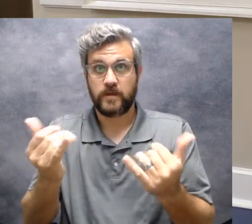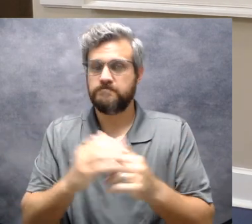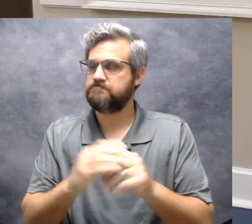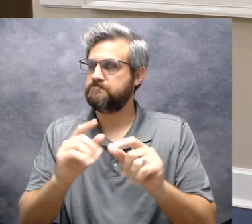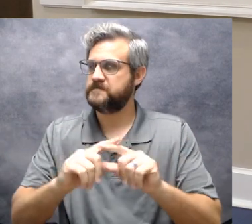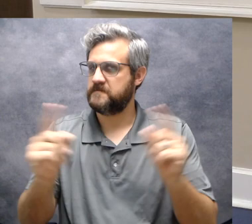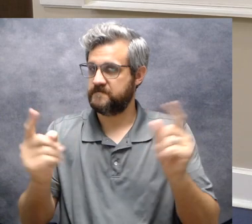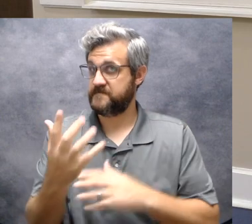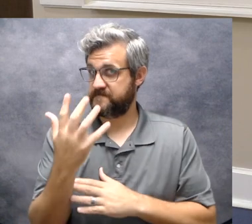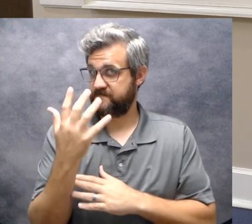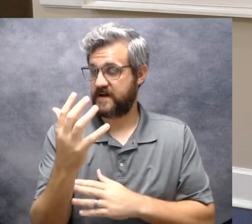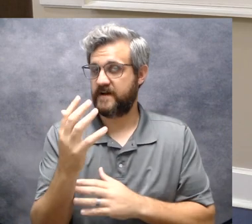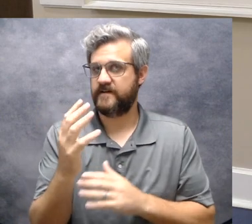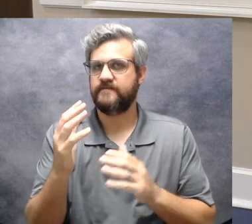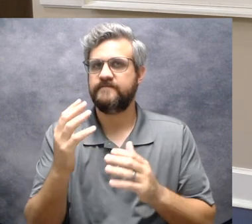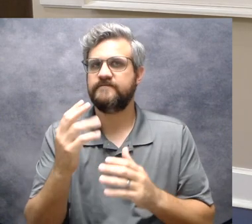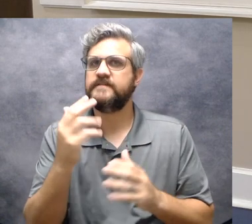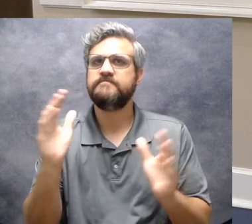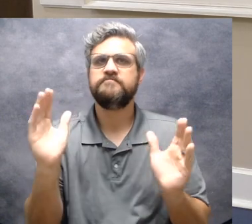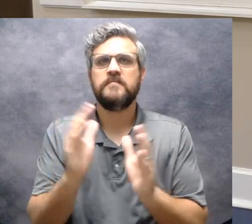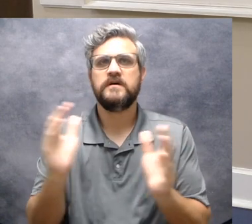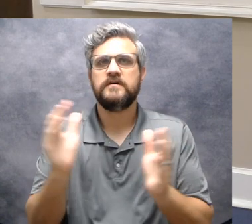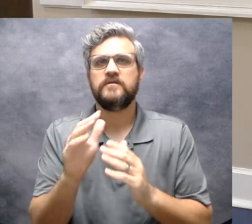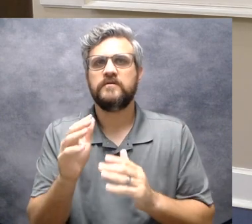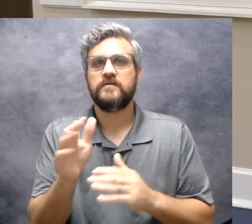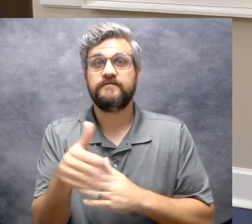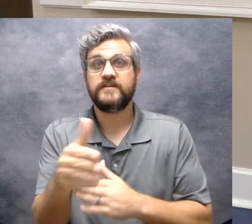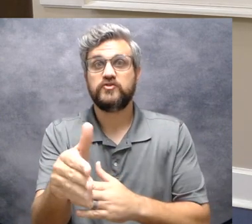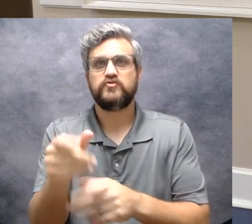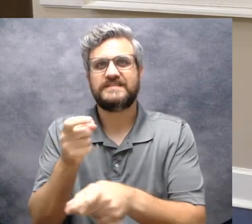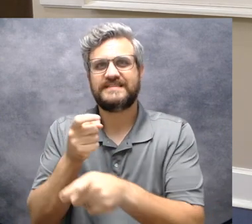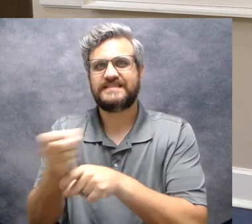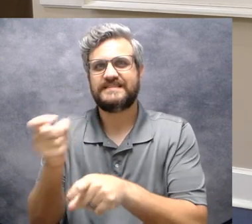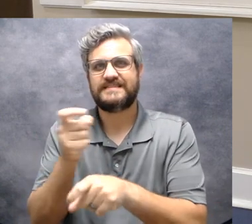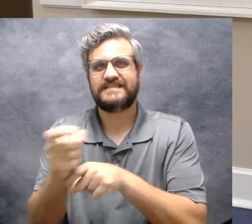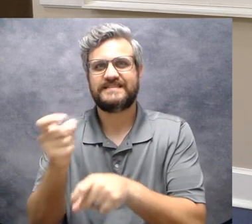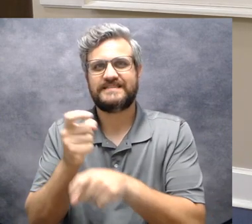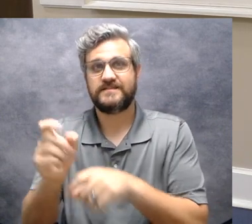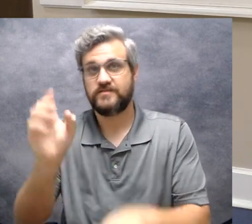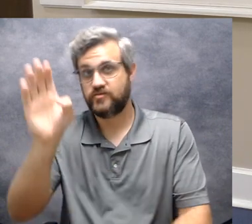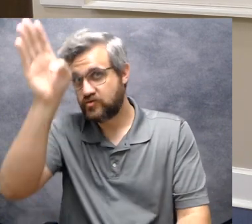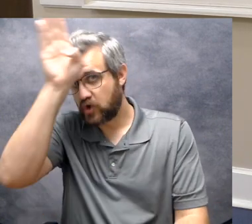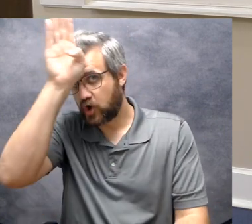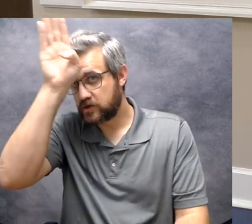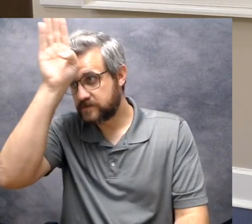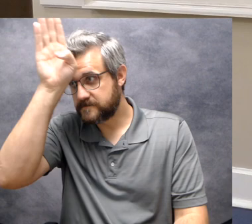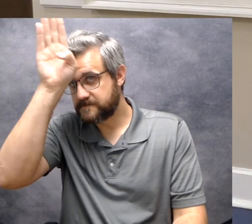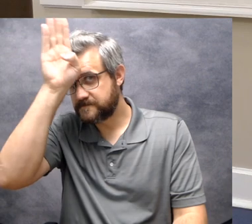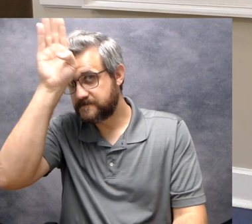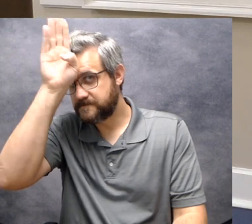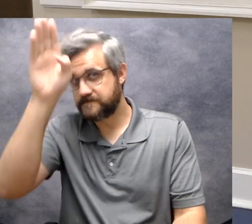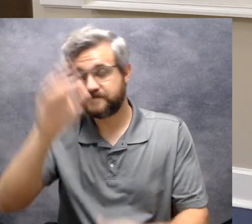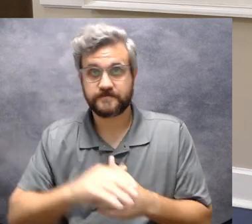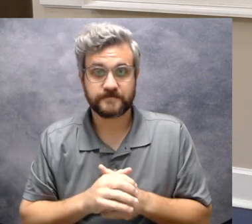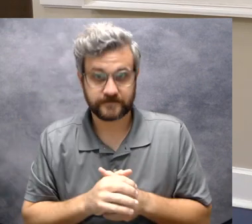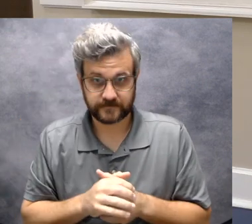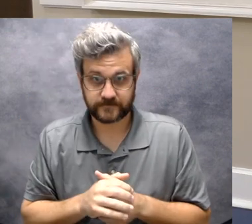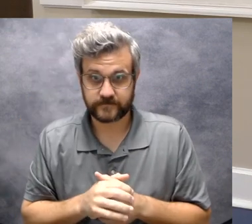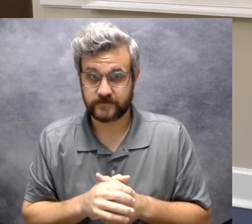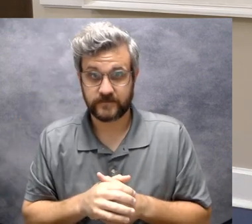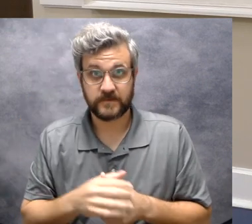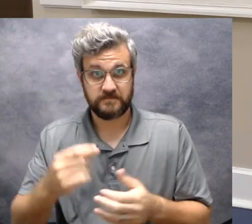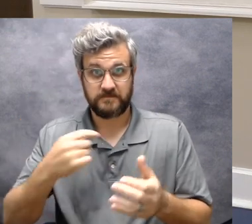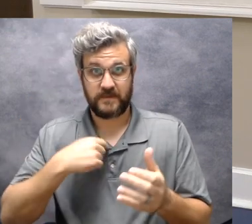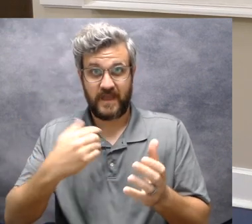do five little fishes teasing mr. shark all right so I